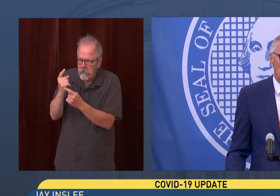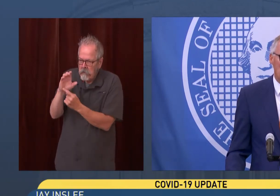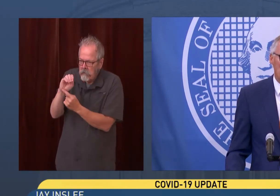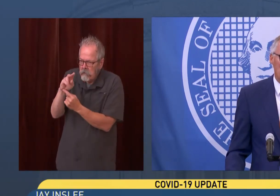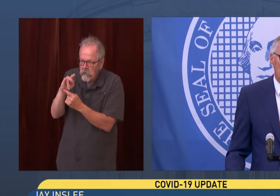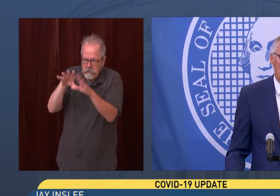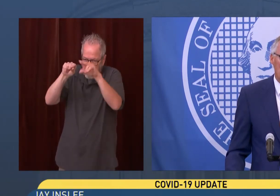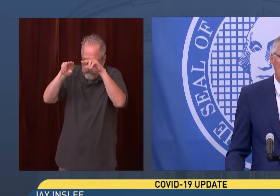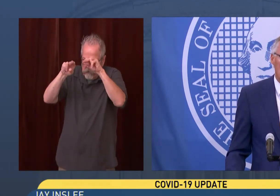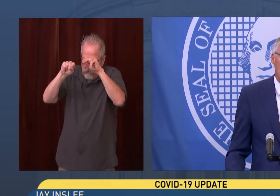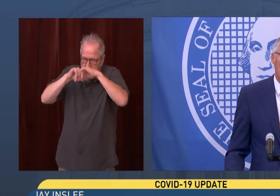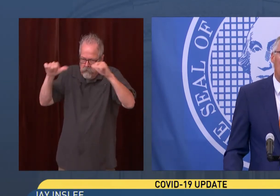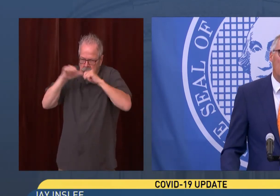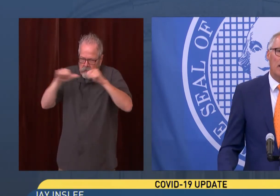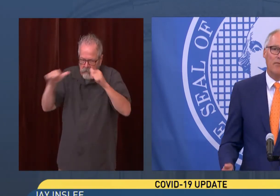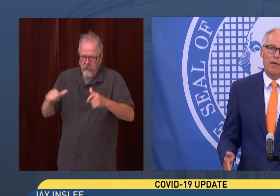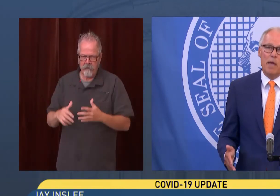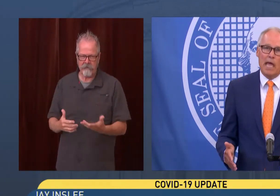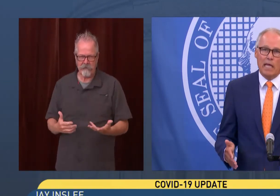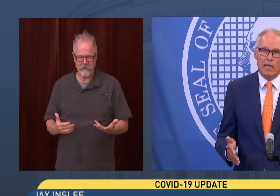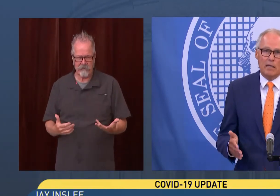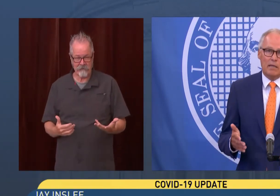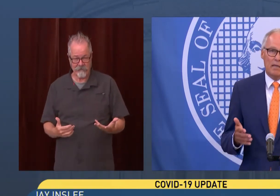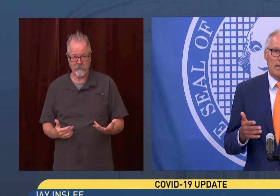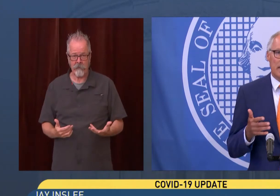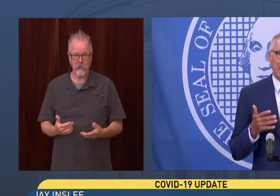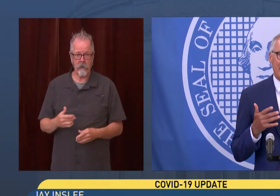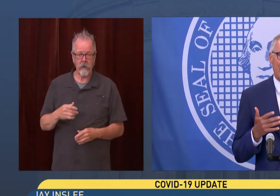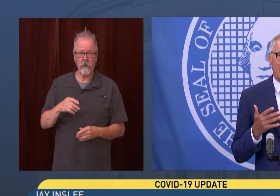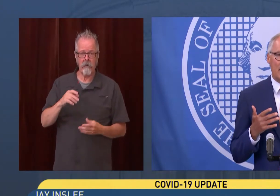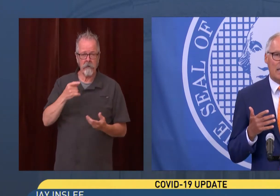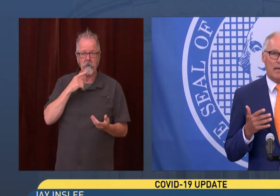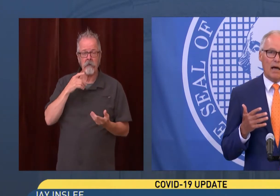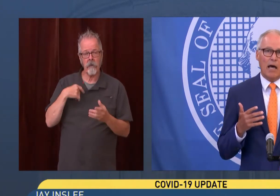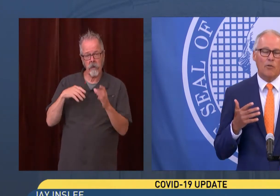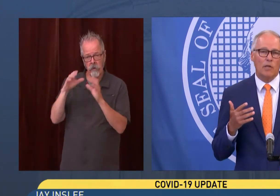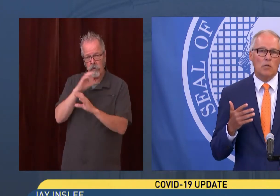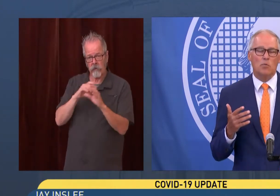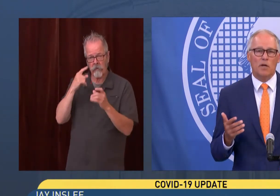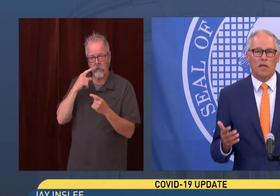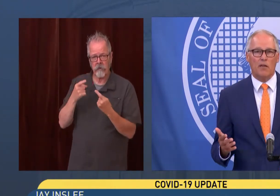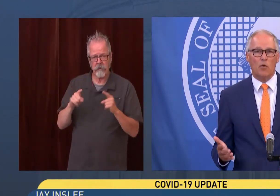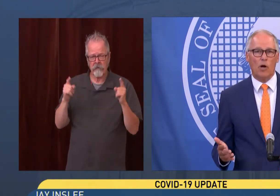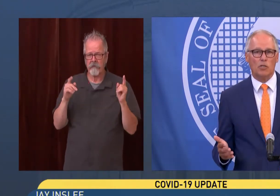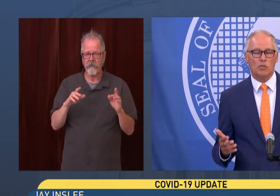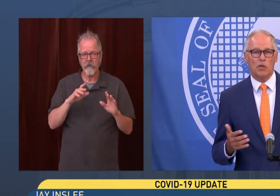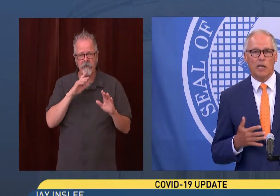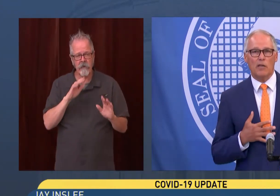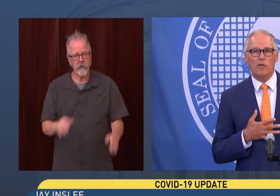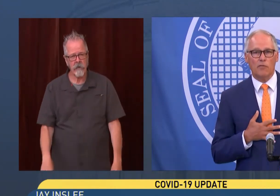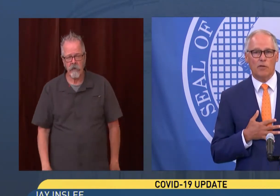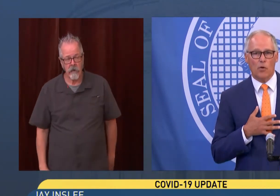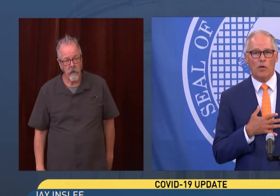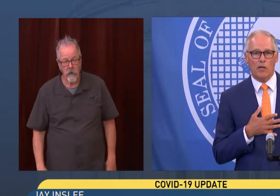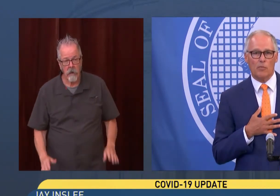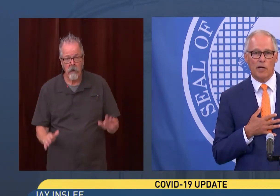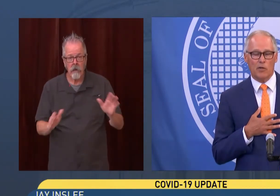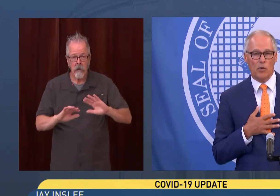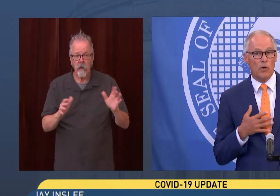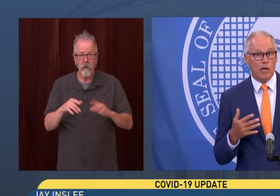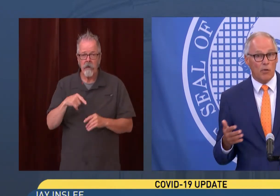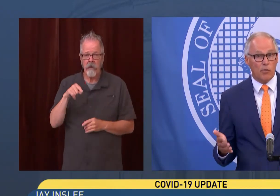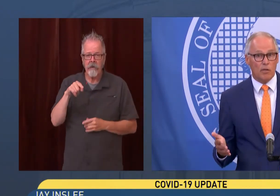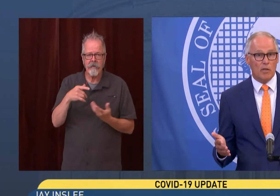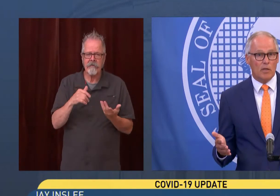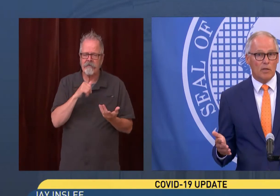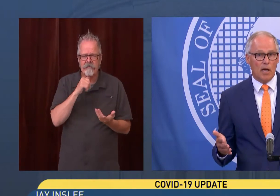means. Look, even if I may, I don't think it's too much to ask a Washingtonian. Even if you don't care about